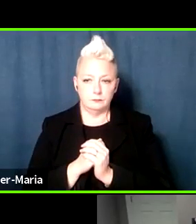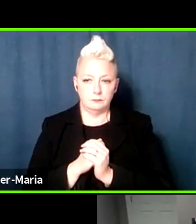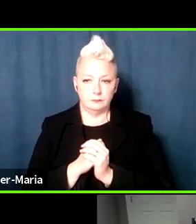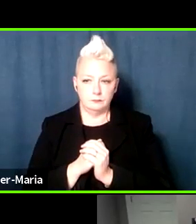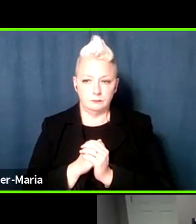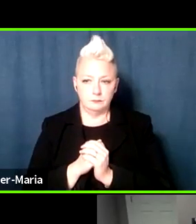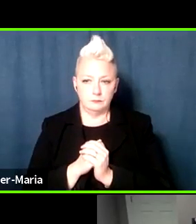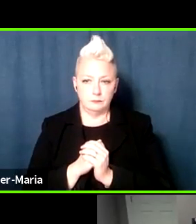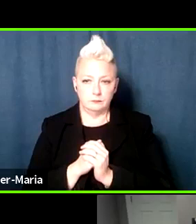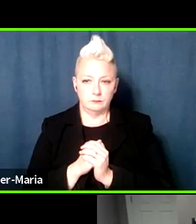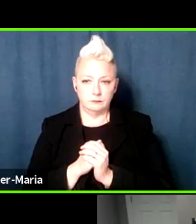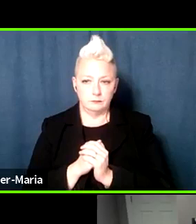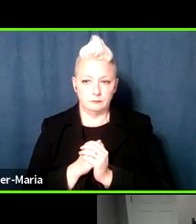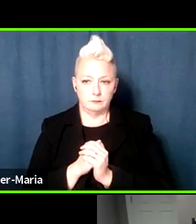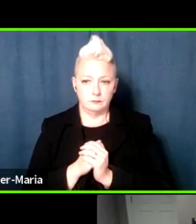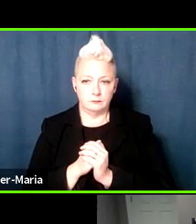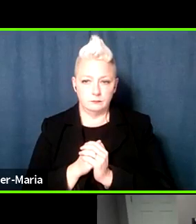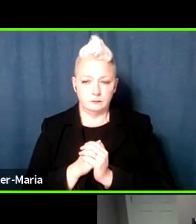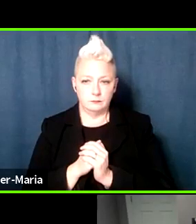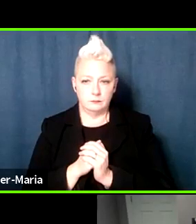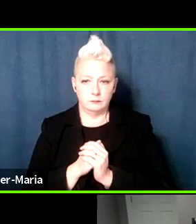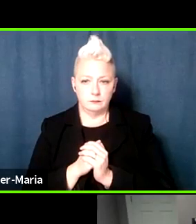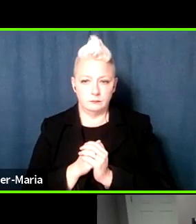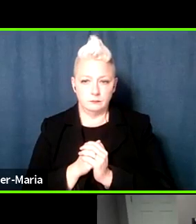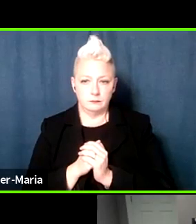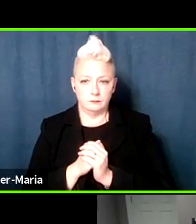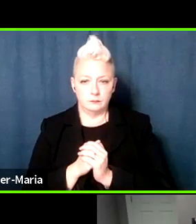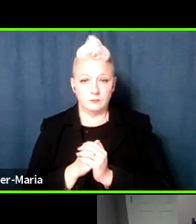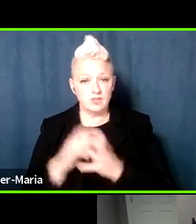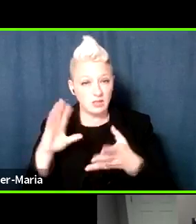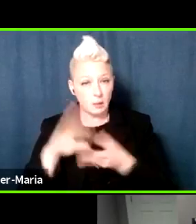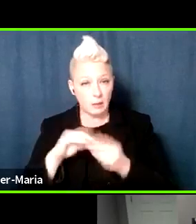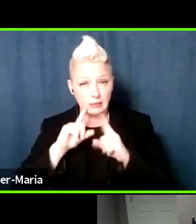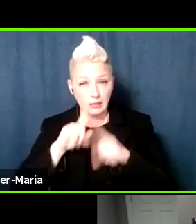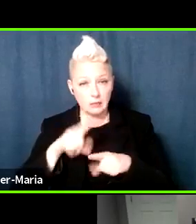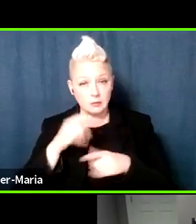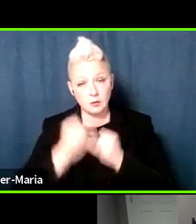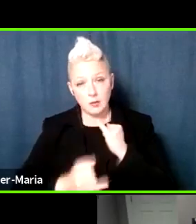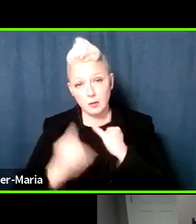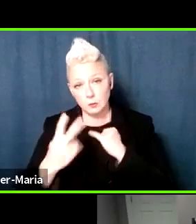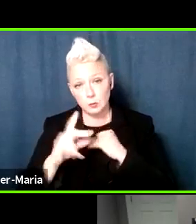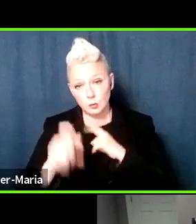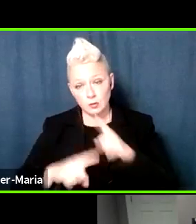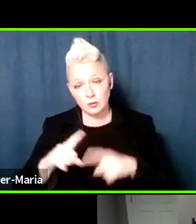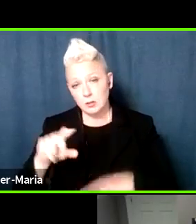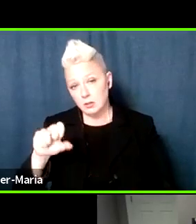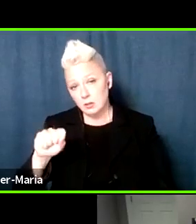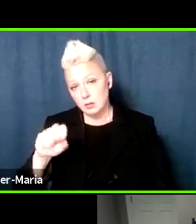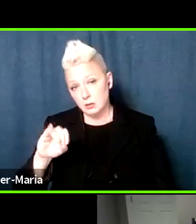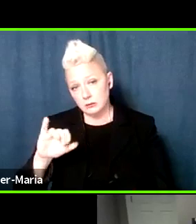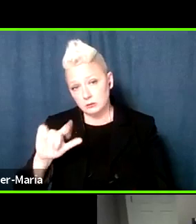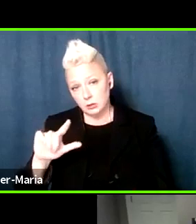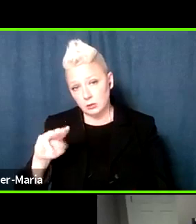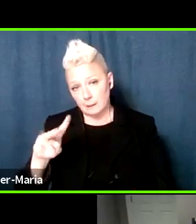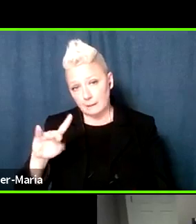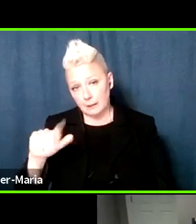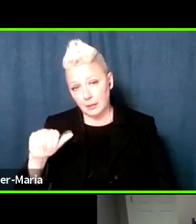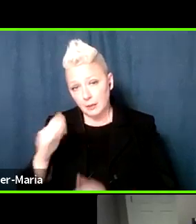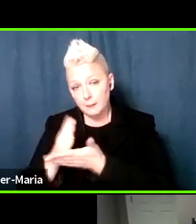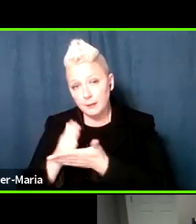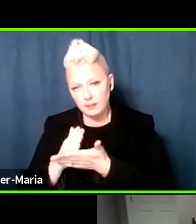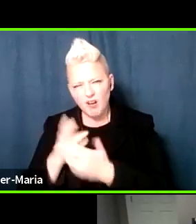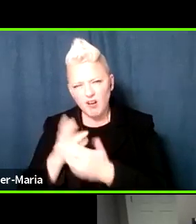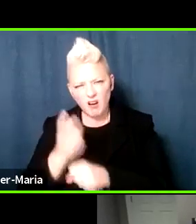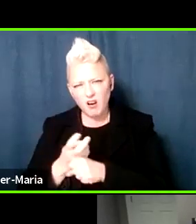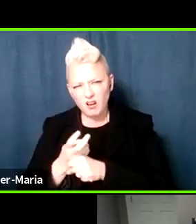I mean, this is sort of a combined answer to the last two questions, but the social media piece of it is, is hard on,